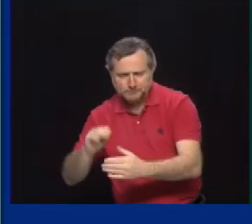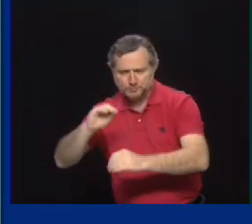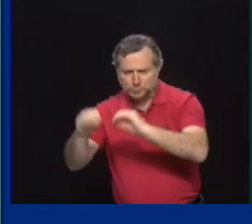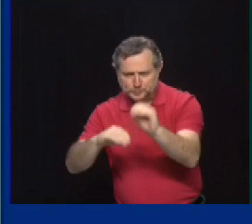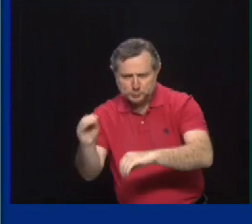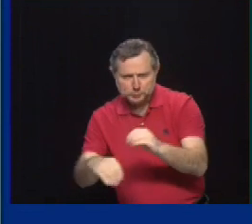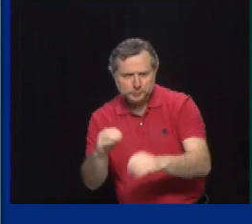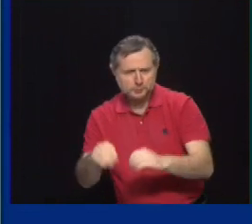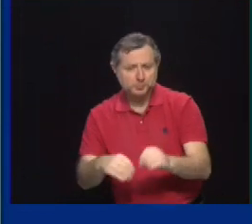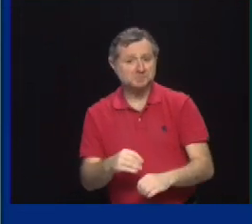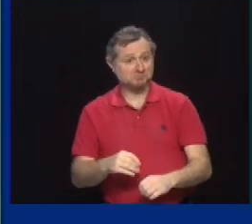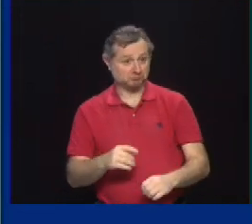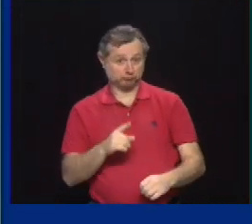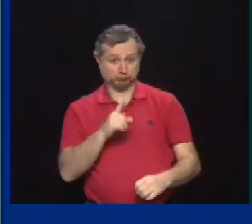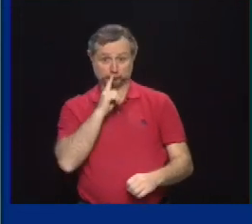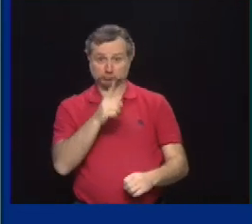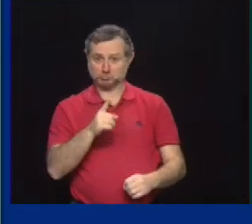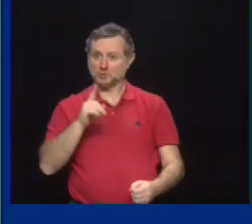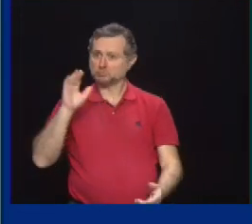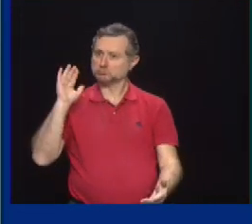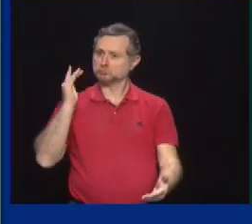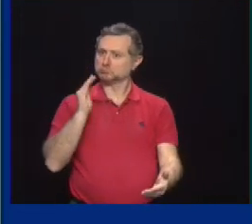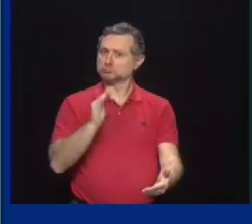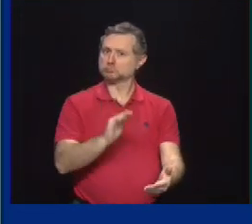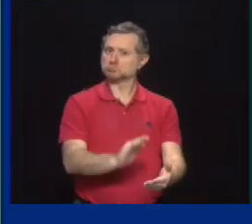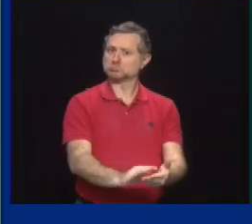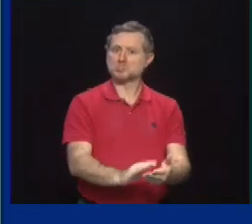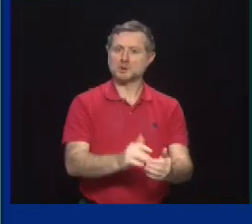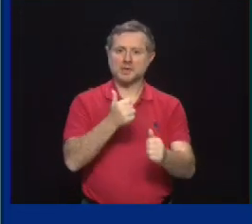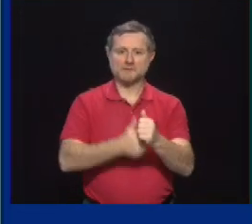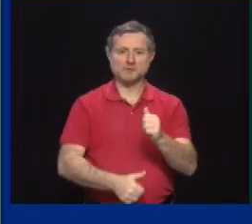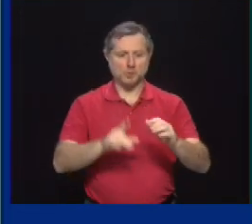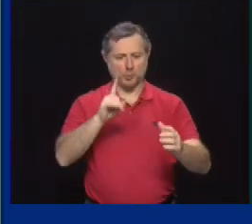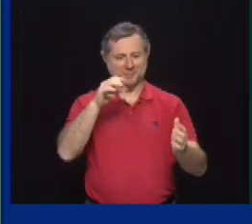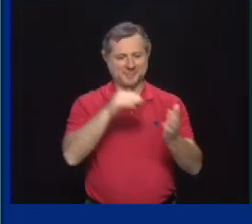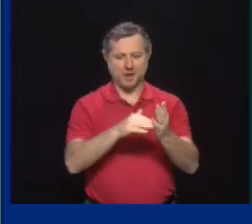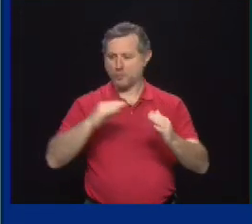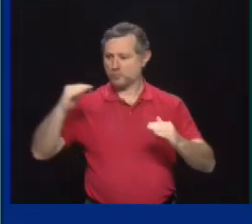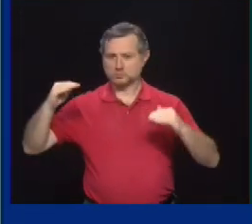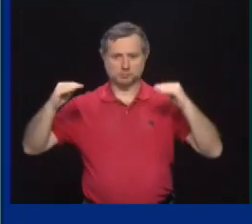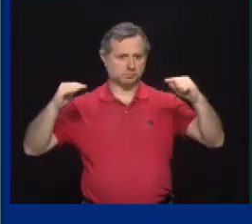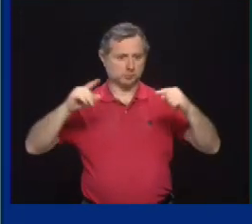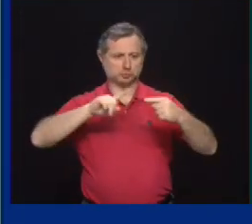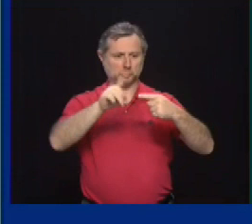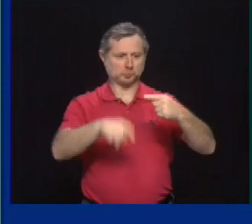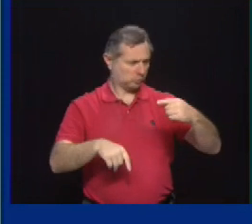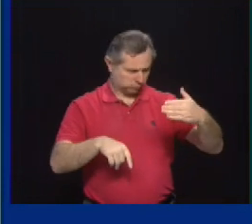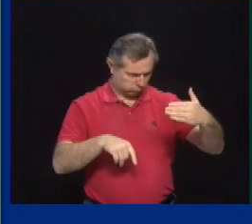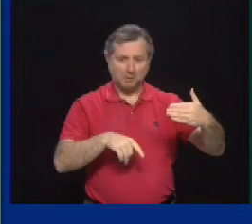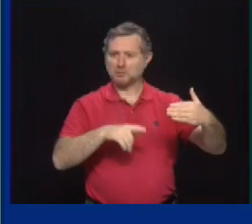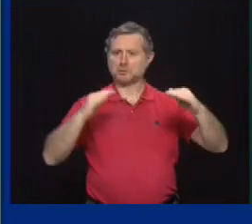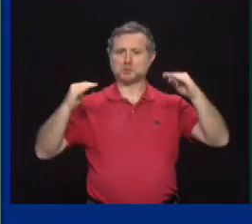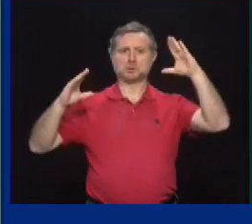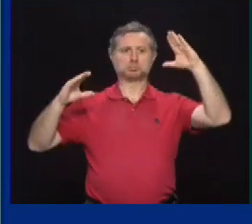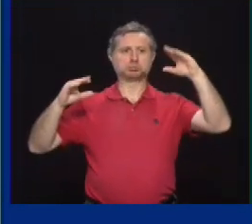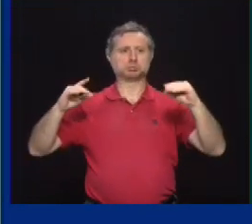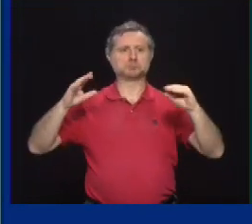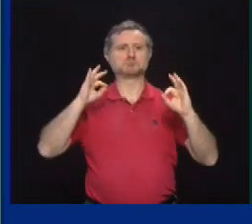We're dropping our regional cases per 100,000. So that's, that's improving dramatically there as well. So we're monitoring those closely.